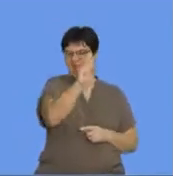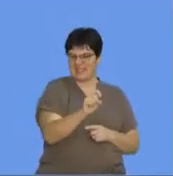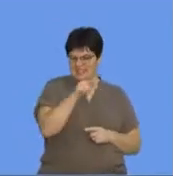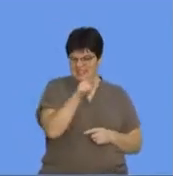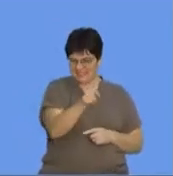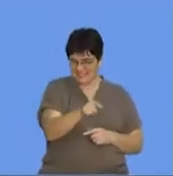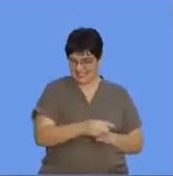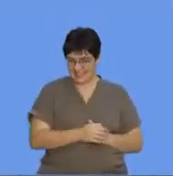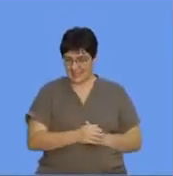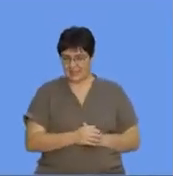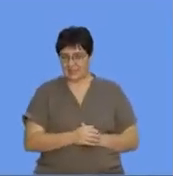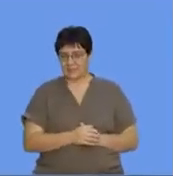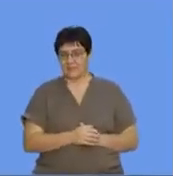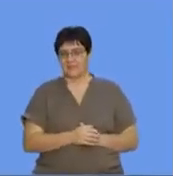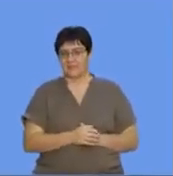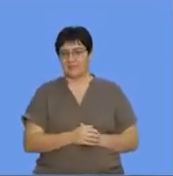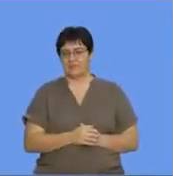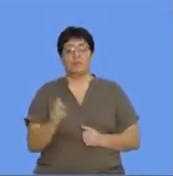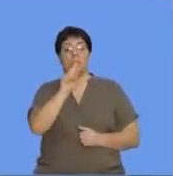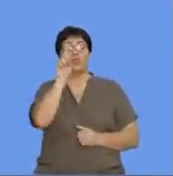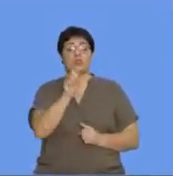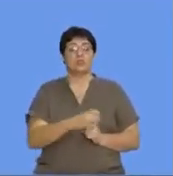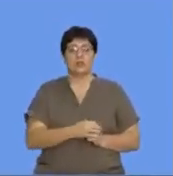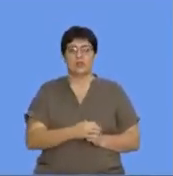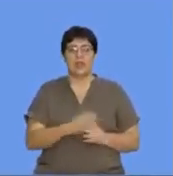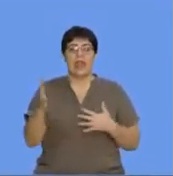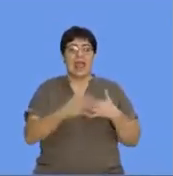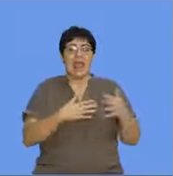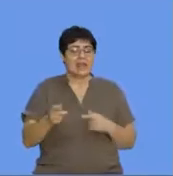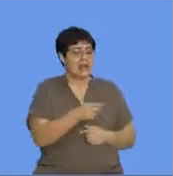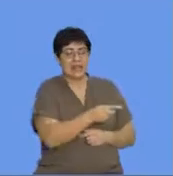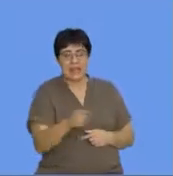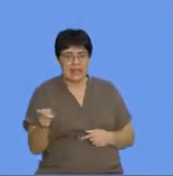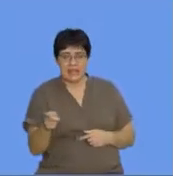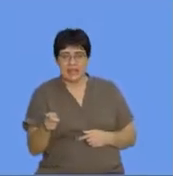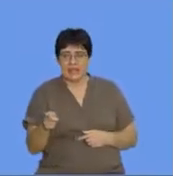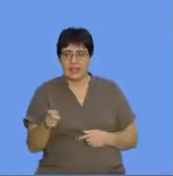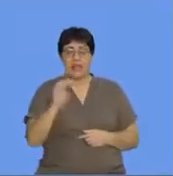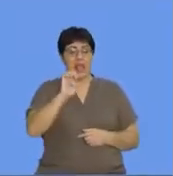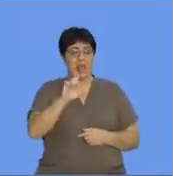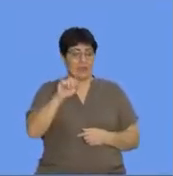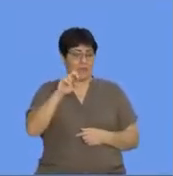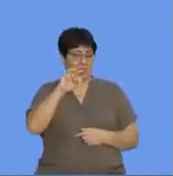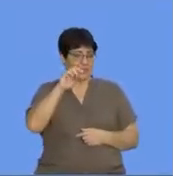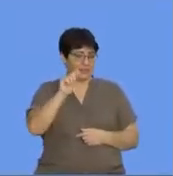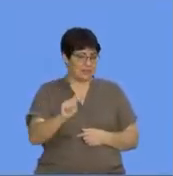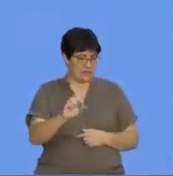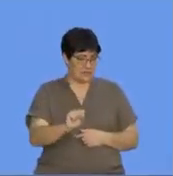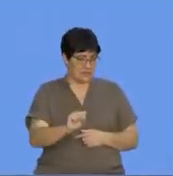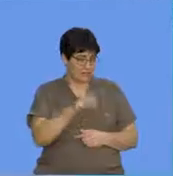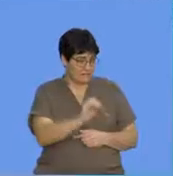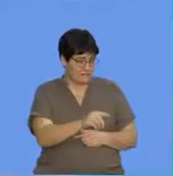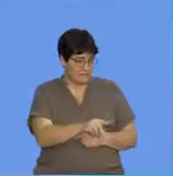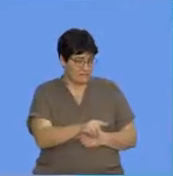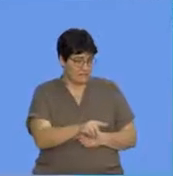X is. Okay. The question is, are any of the substances elements? Okay. What is an element? An element